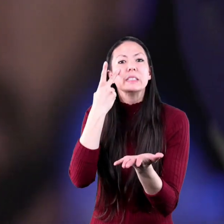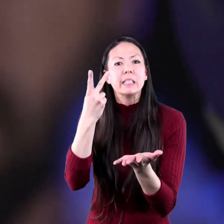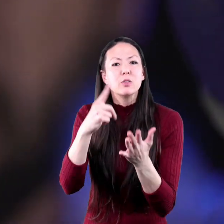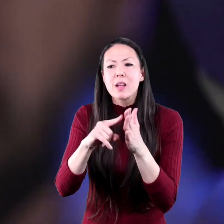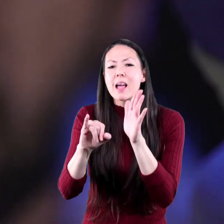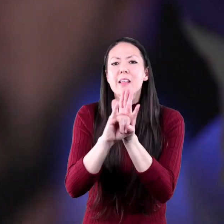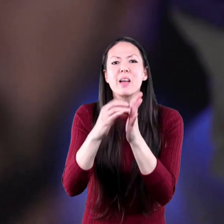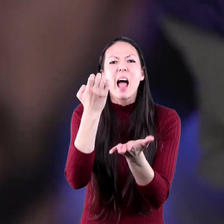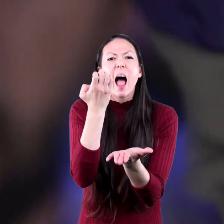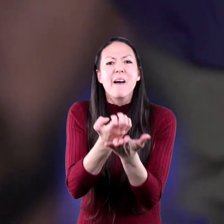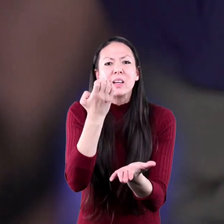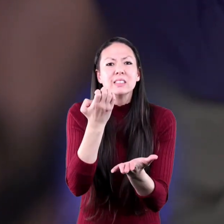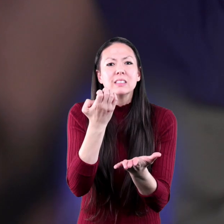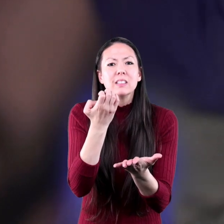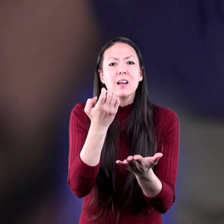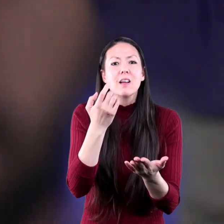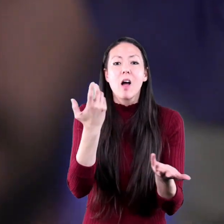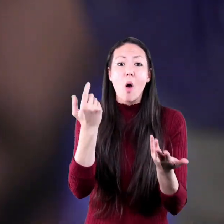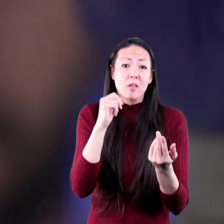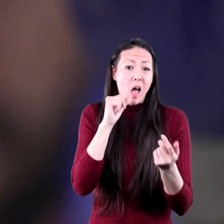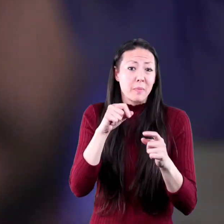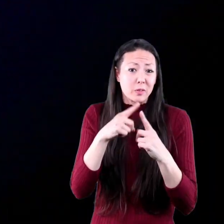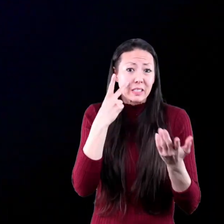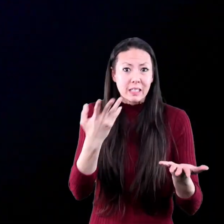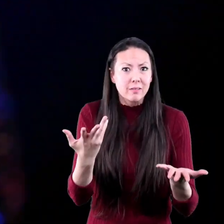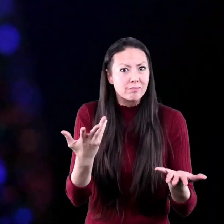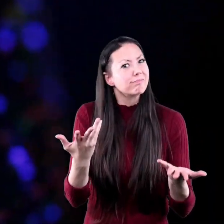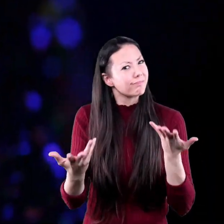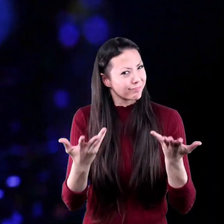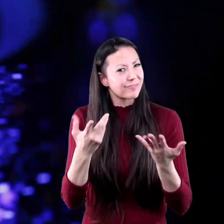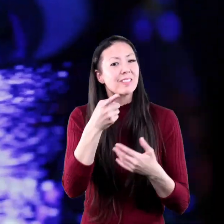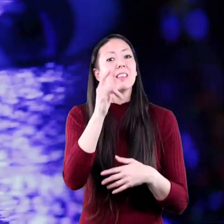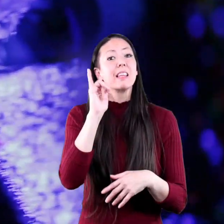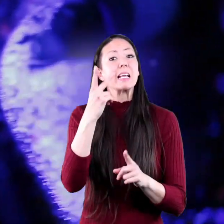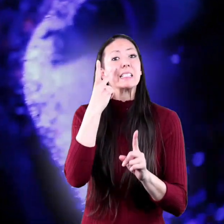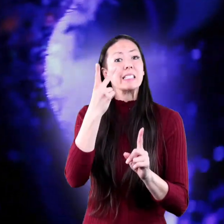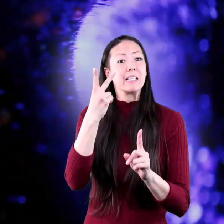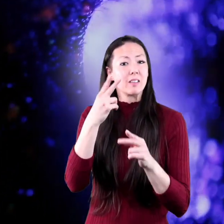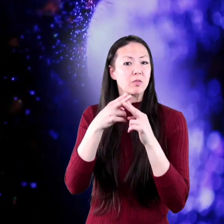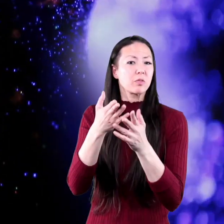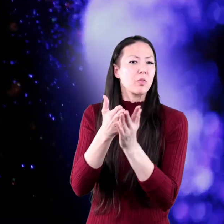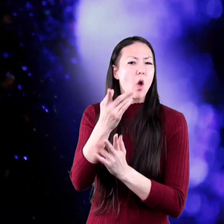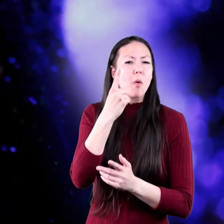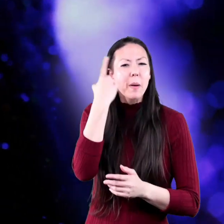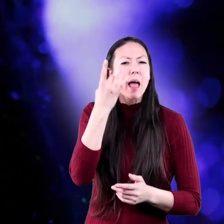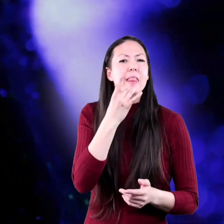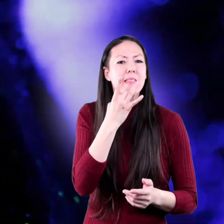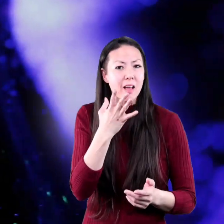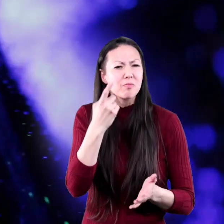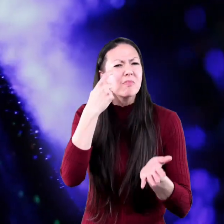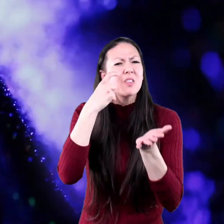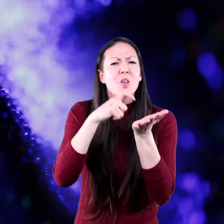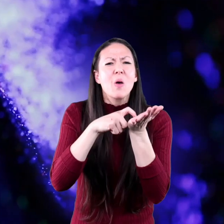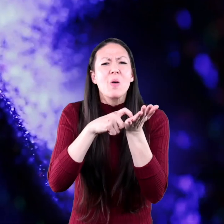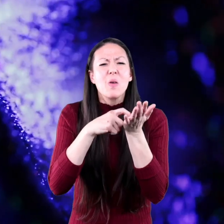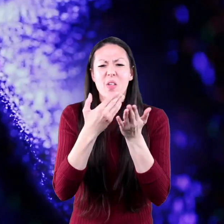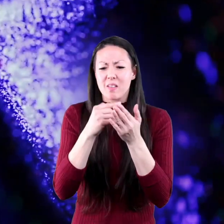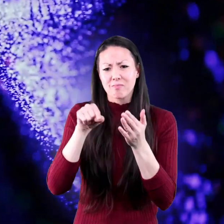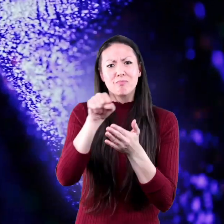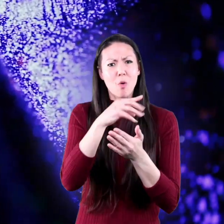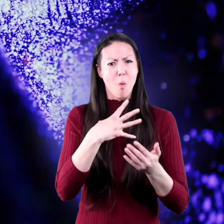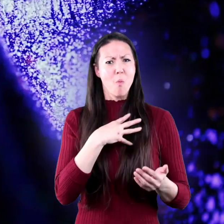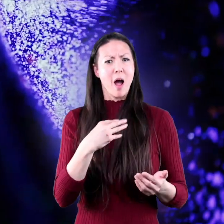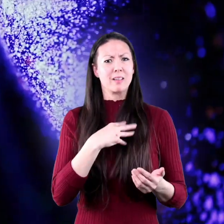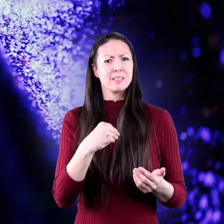see evidence otherwise not visible. If you've ever seen a black light used, you may notice that things that are